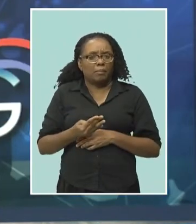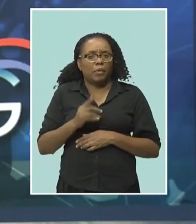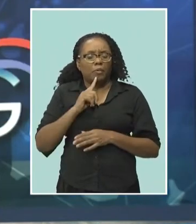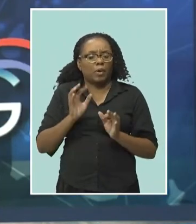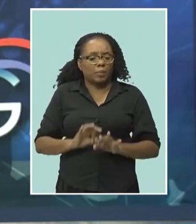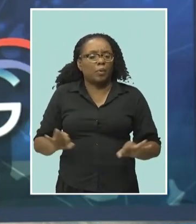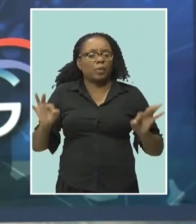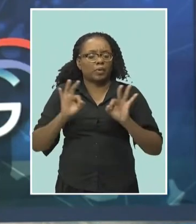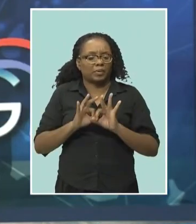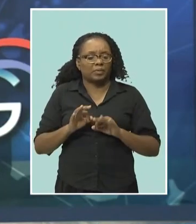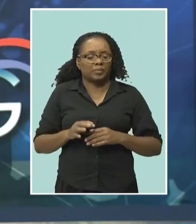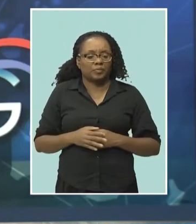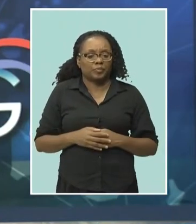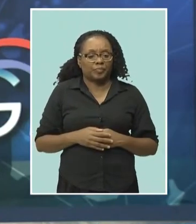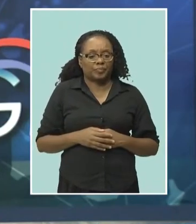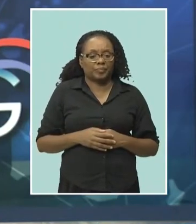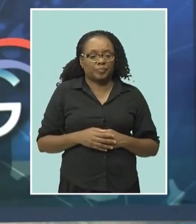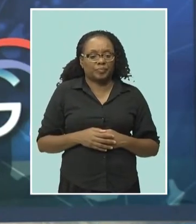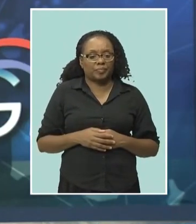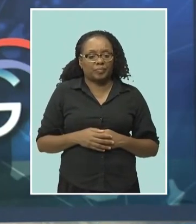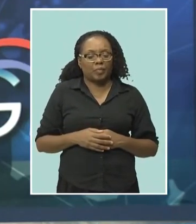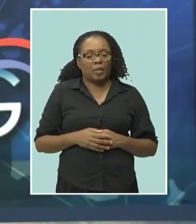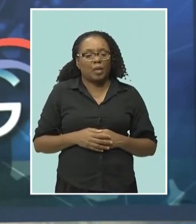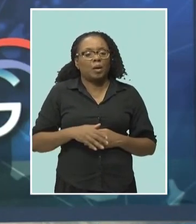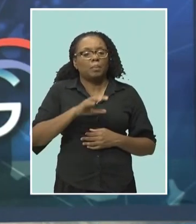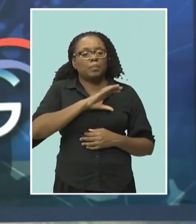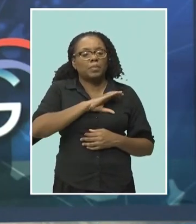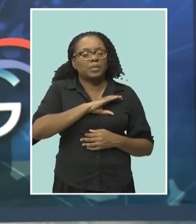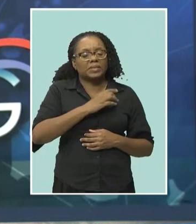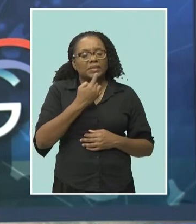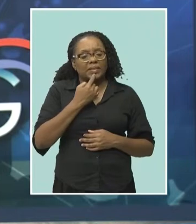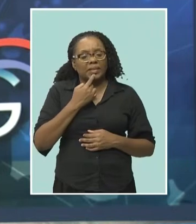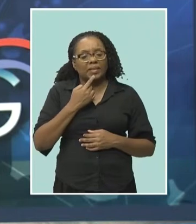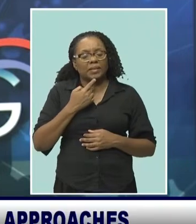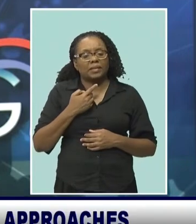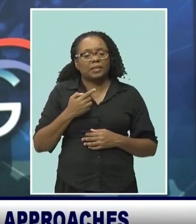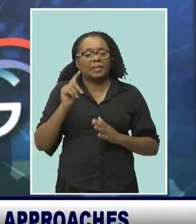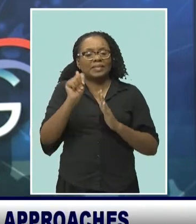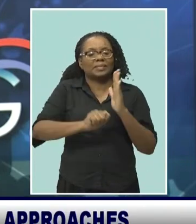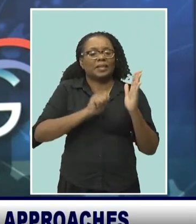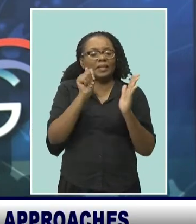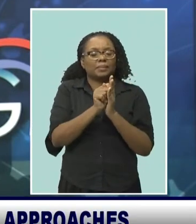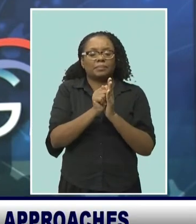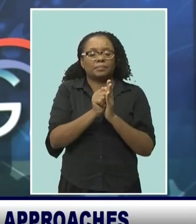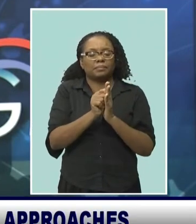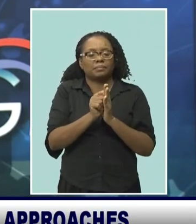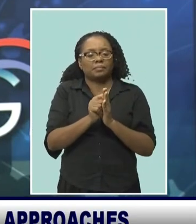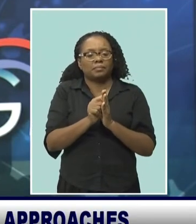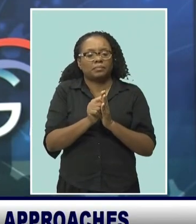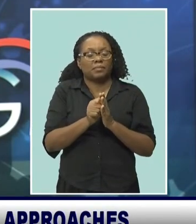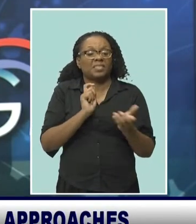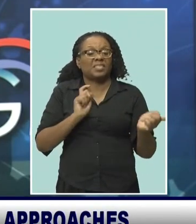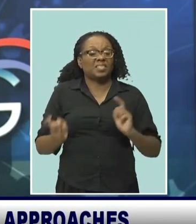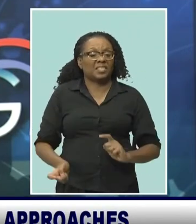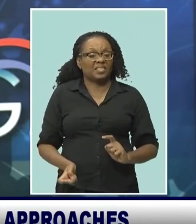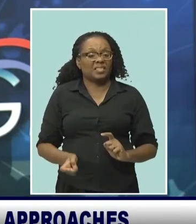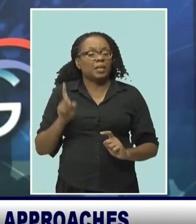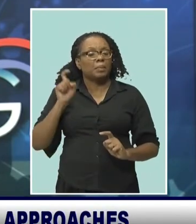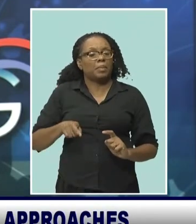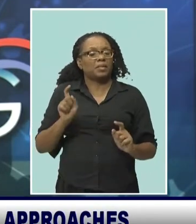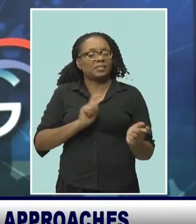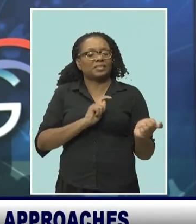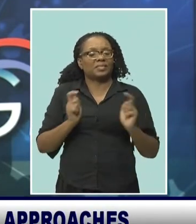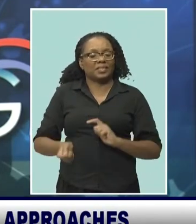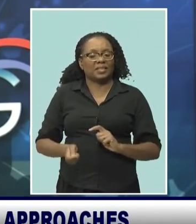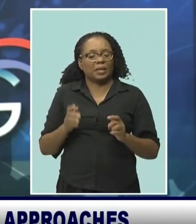Police officers in Barbados are saying times have changed and they must be creative with their strategies. Assistant Commissioner of Police with